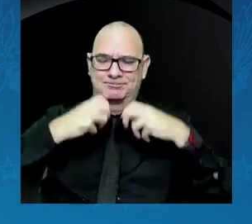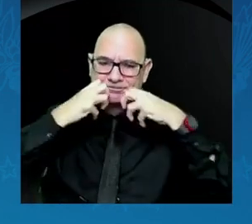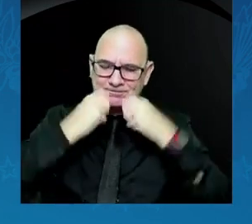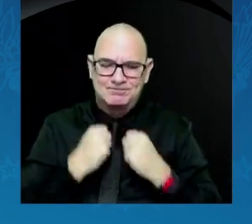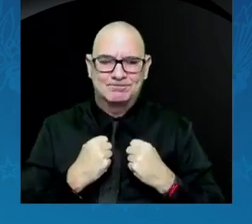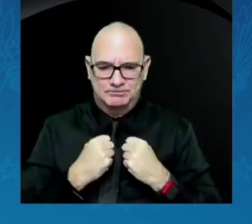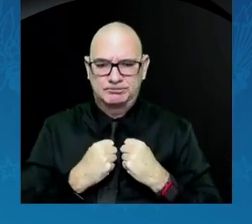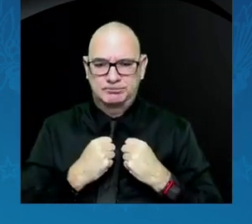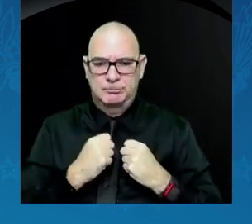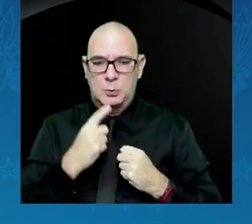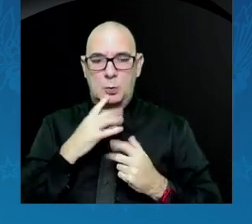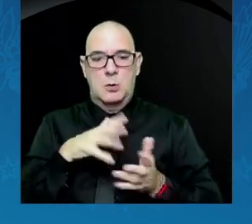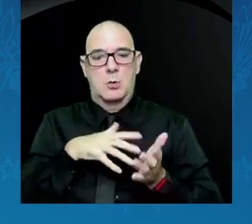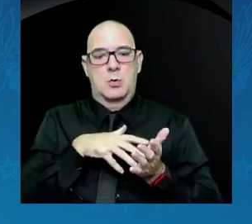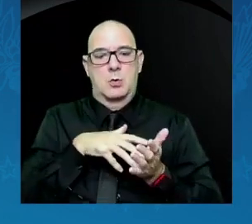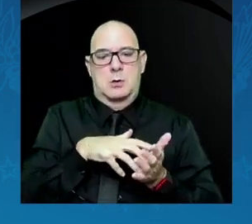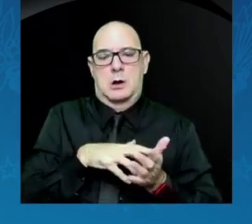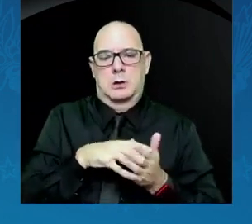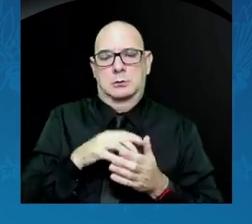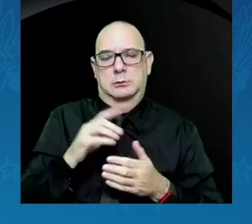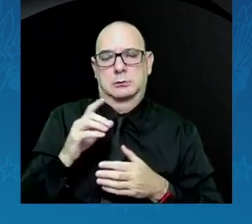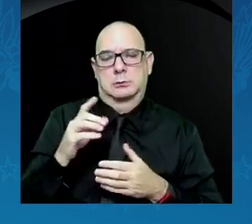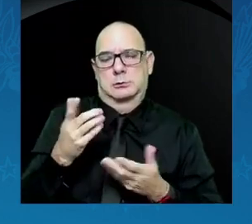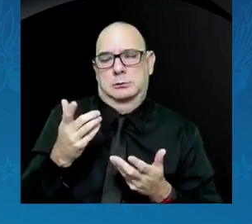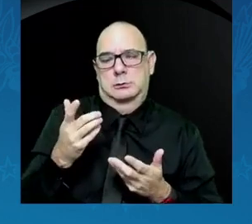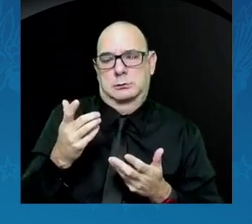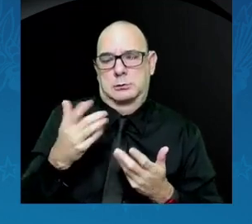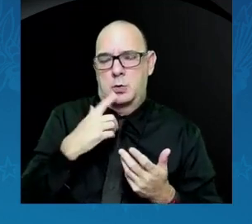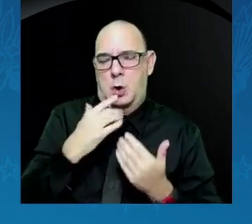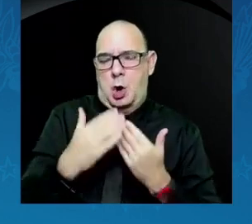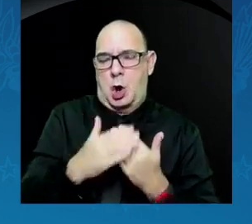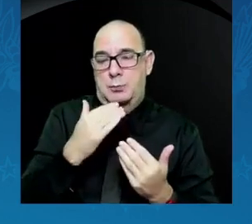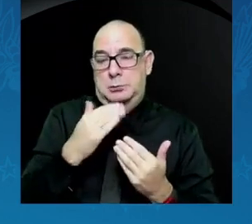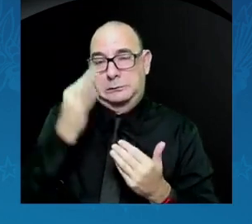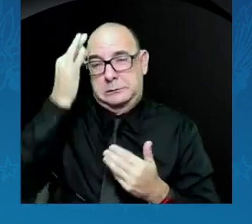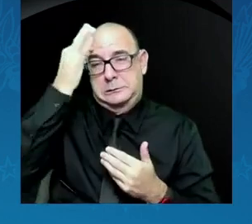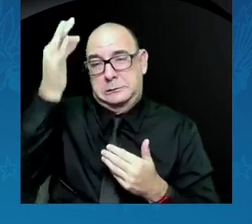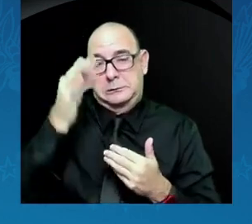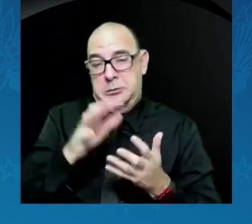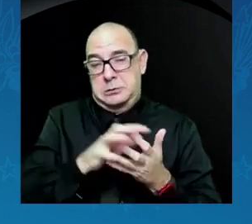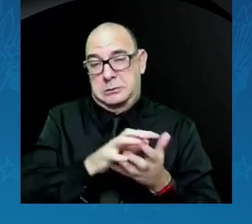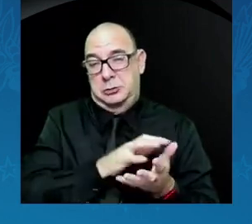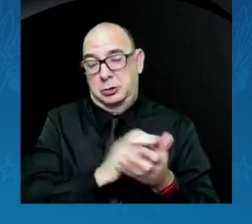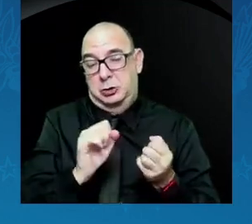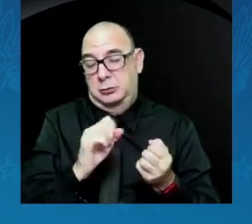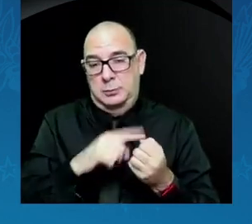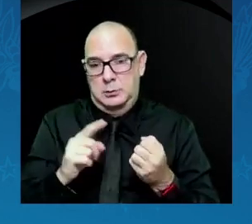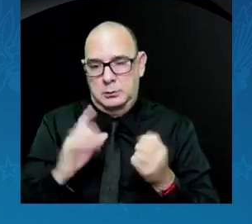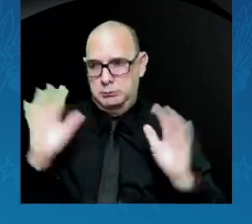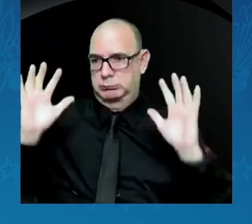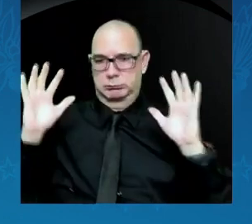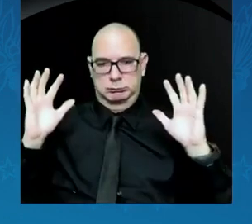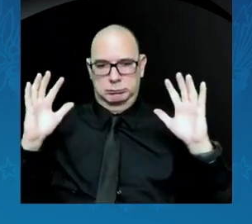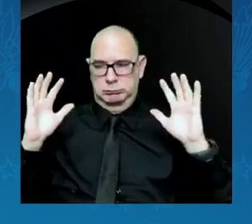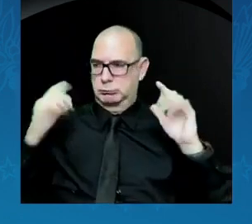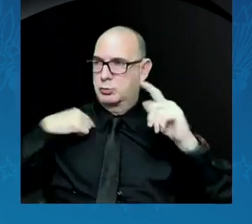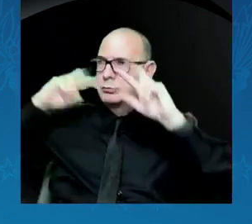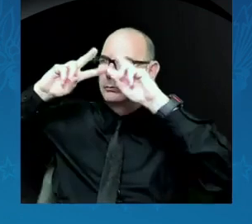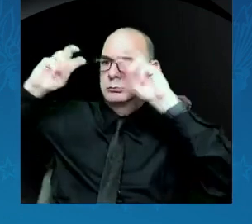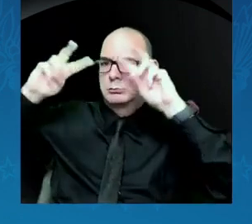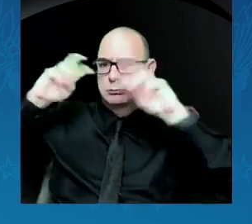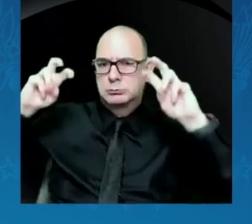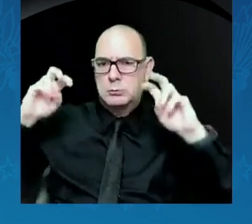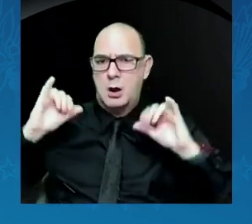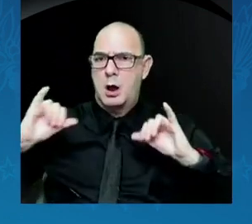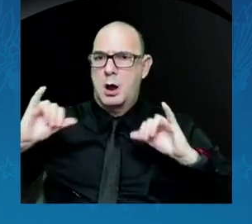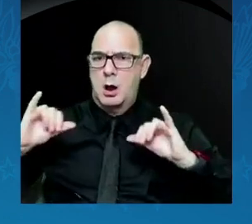fragile it is. But while the exploration of space defined the 20th century,